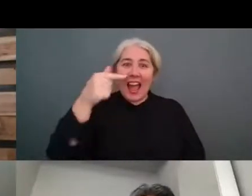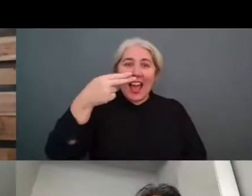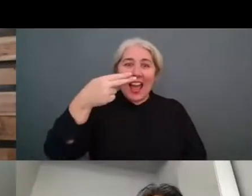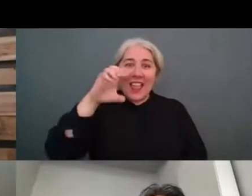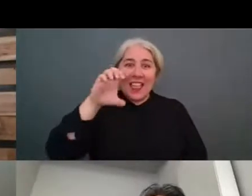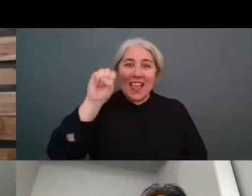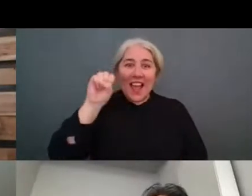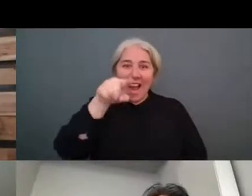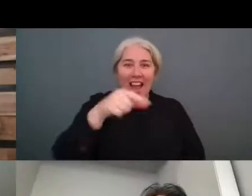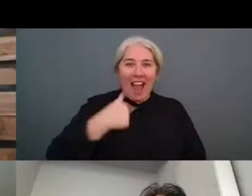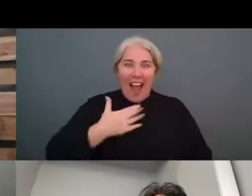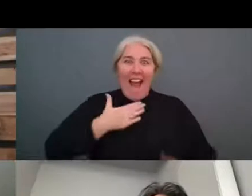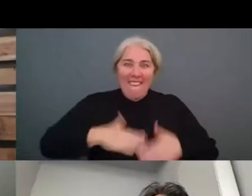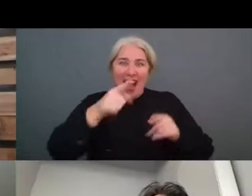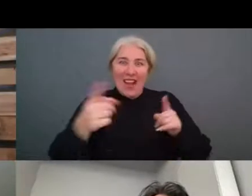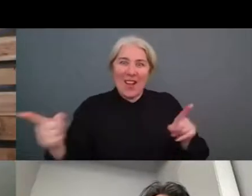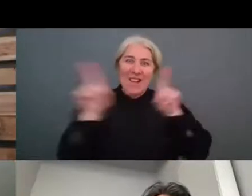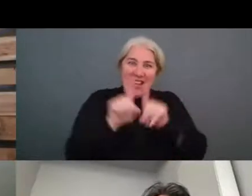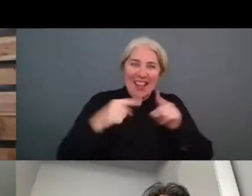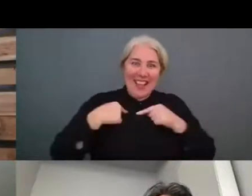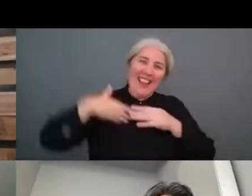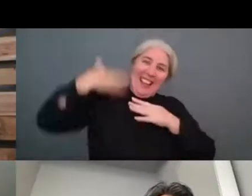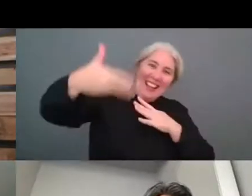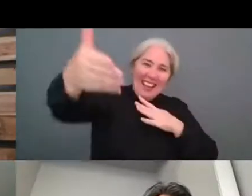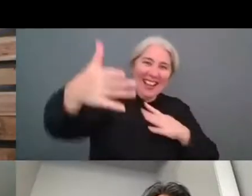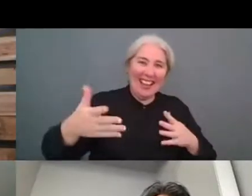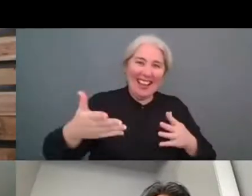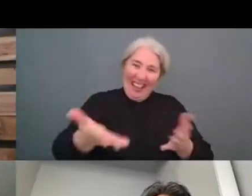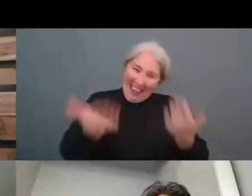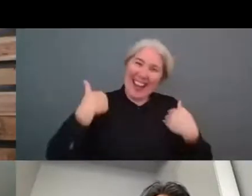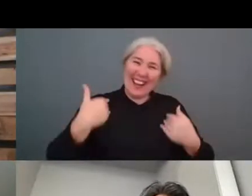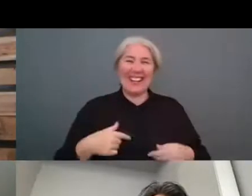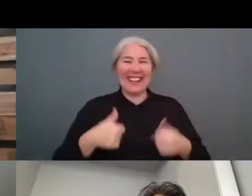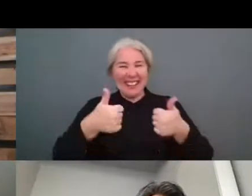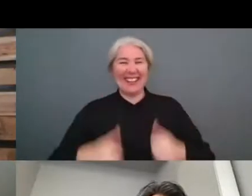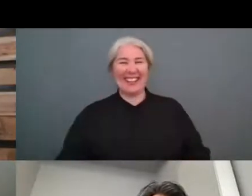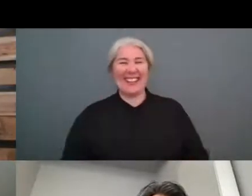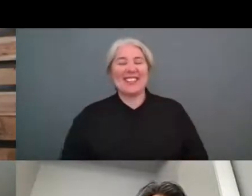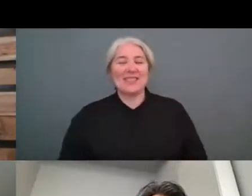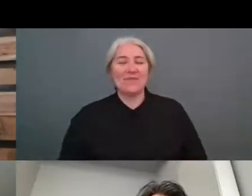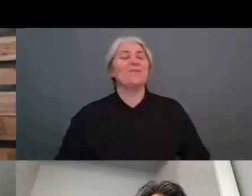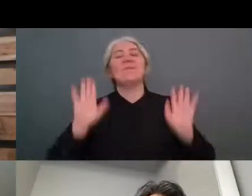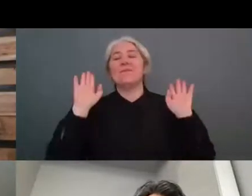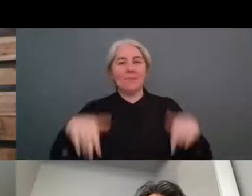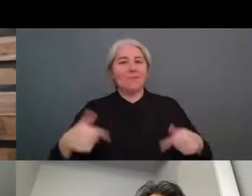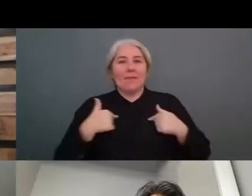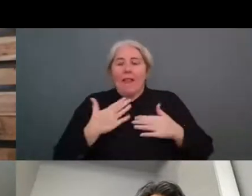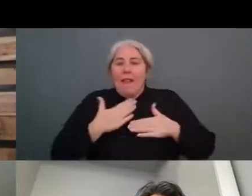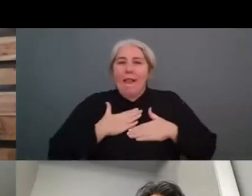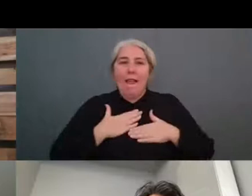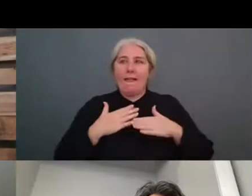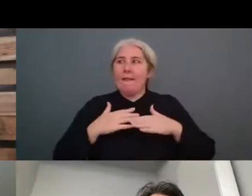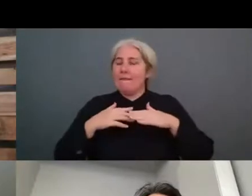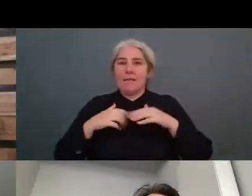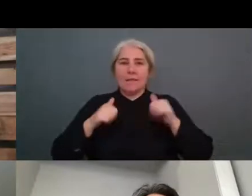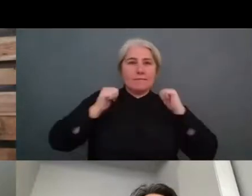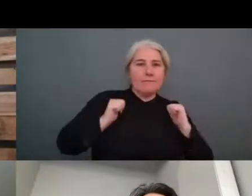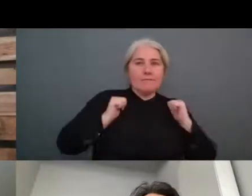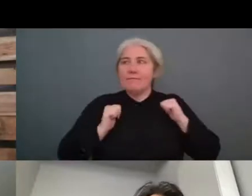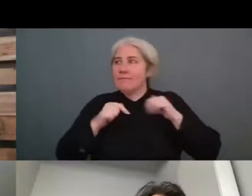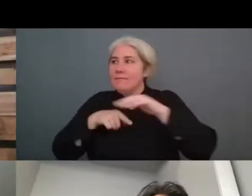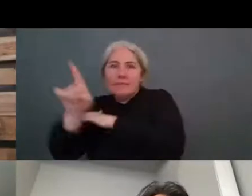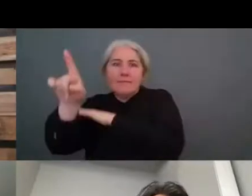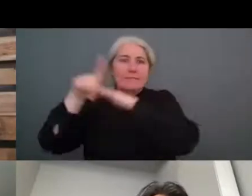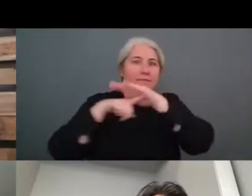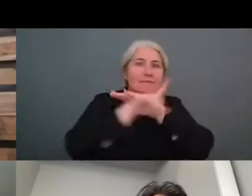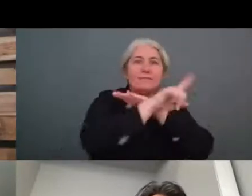um that would be great so basically um i love adventures and i love to tell stories so i use